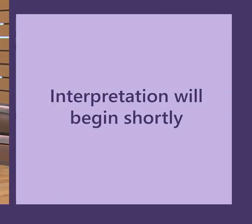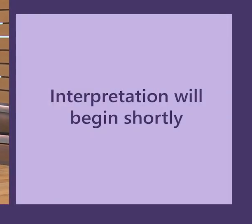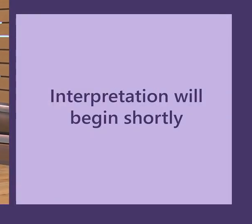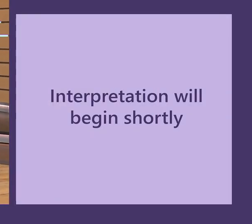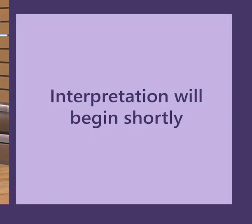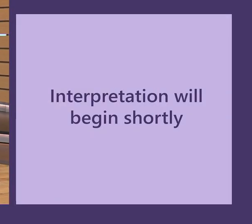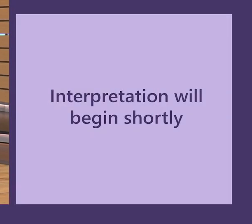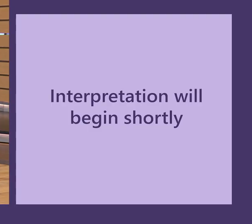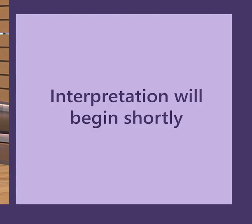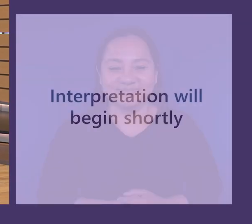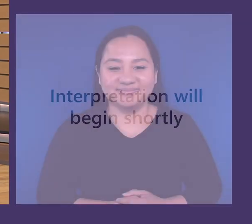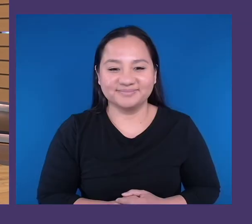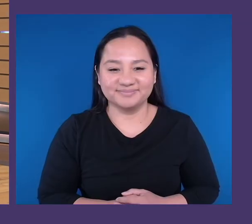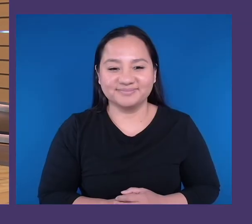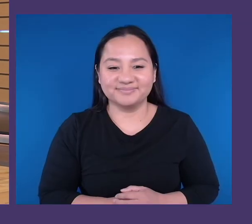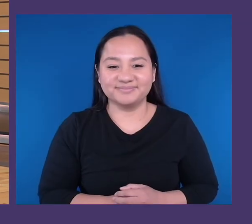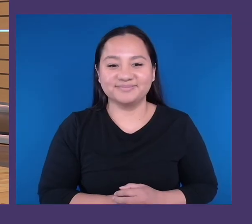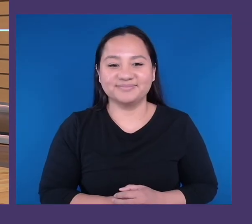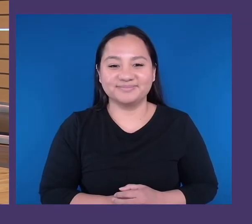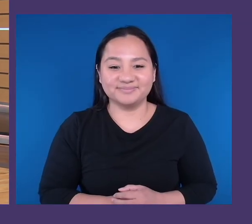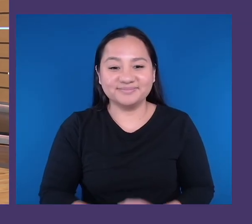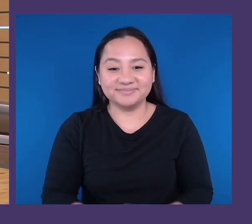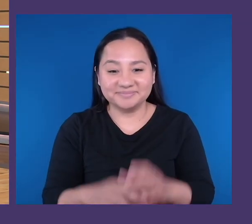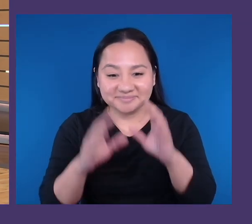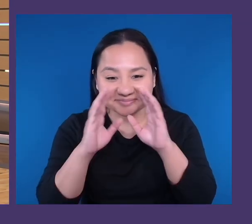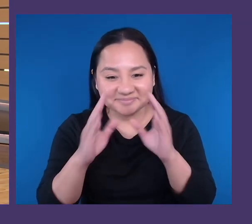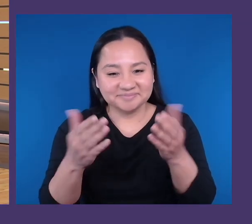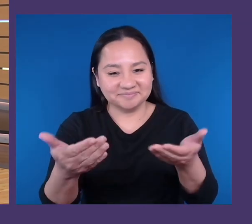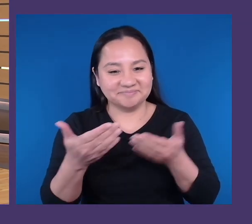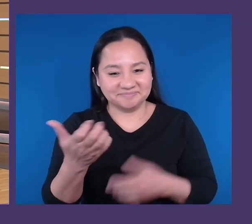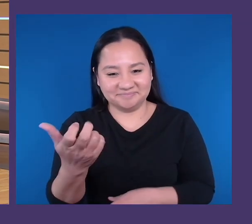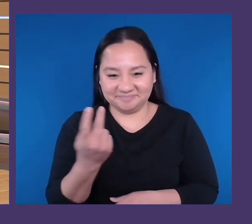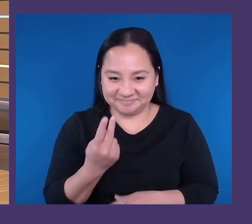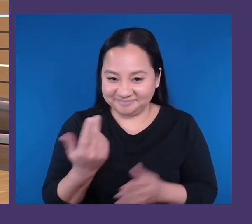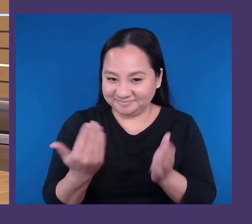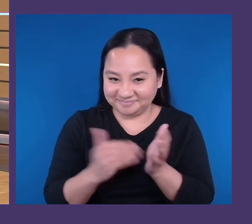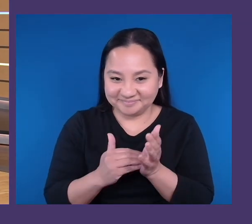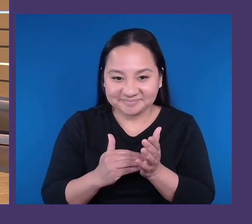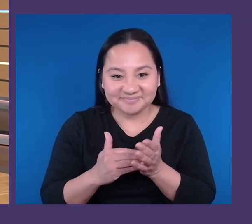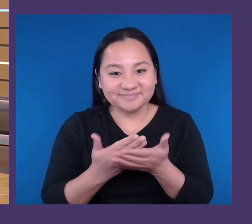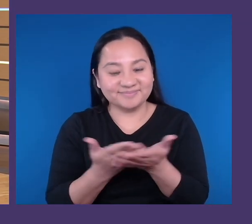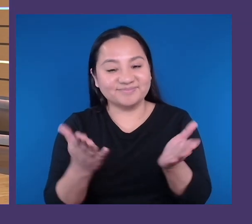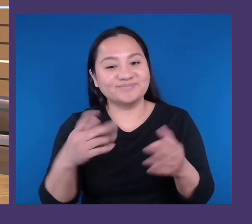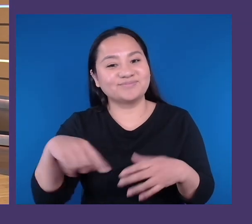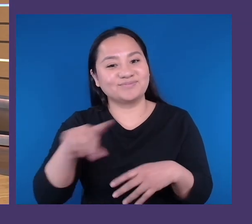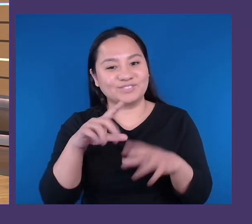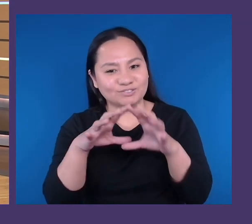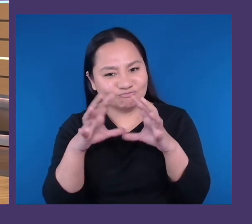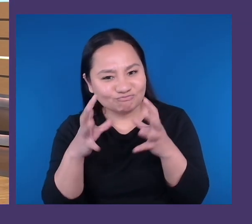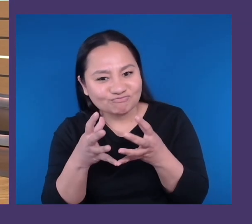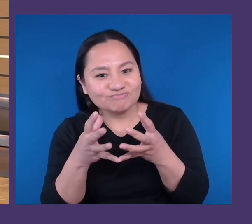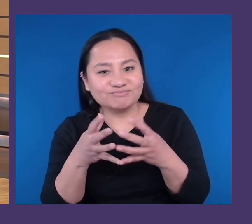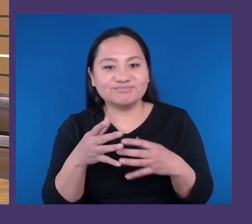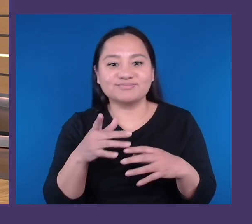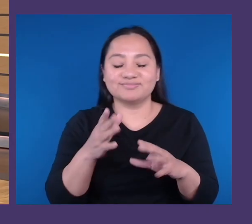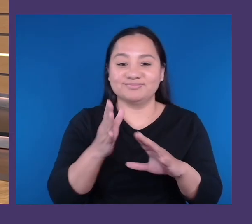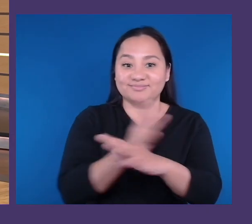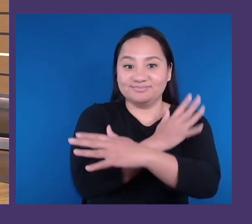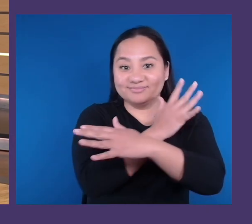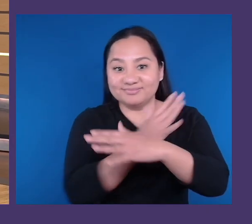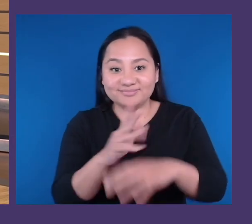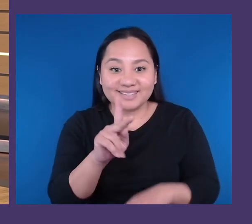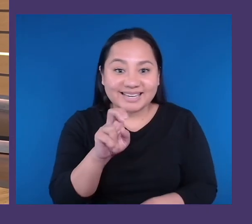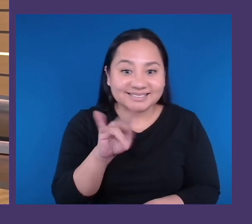Hello, and welcome back again. You all have been around the globe. You went from Kenya to Australia and back here in Redmond.